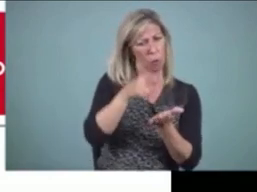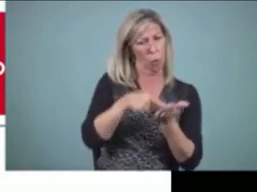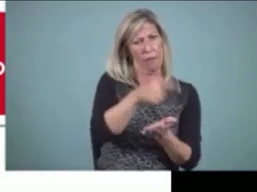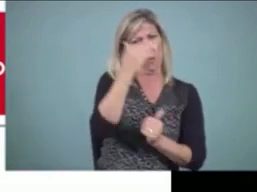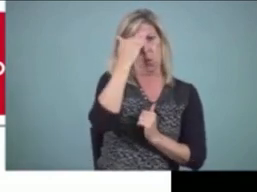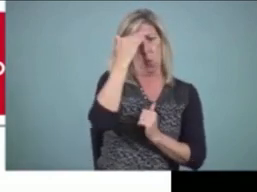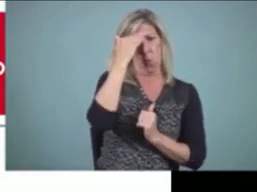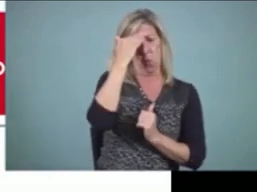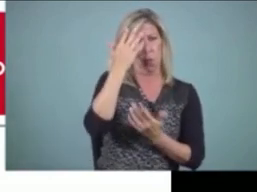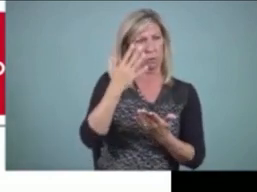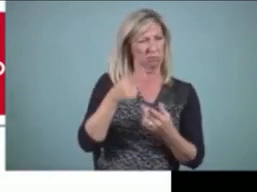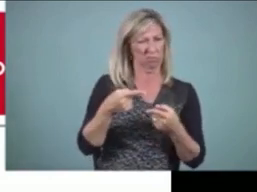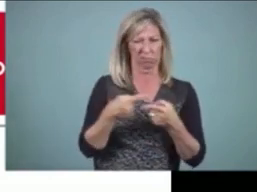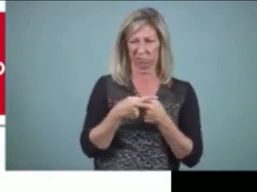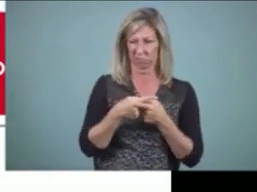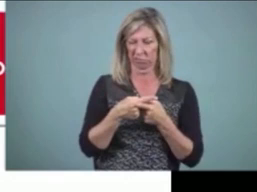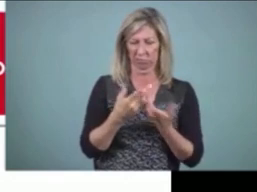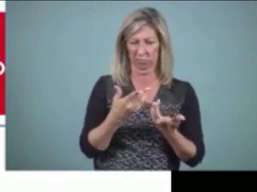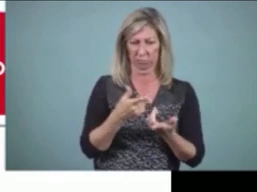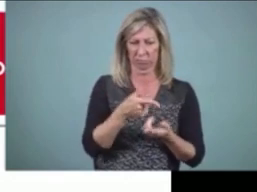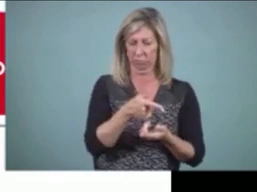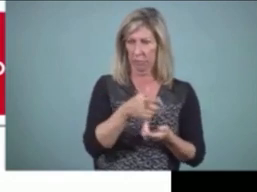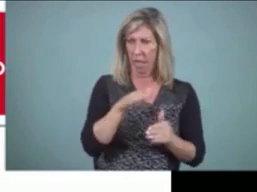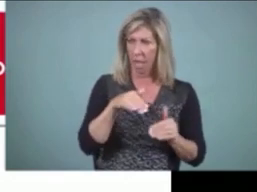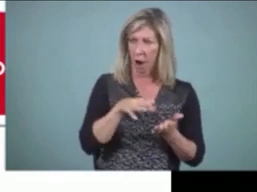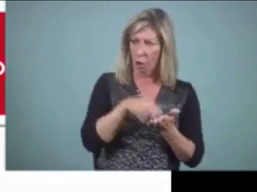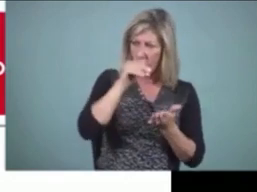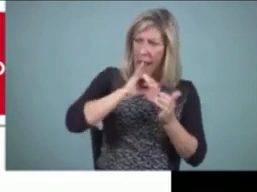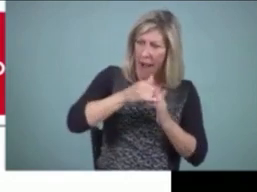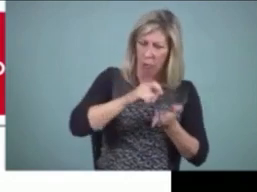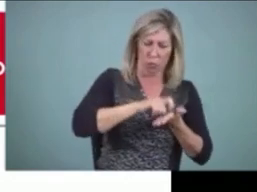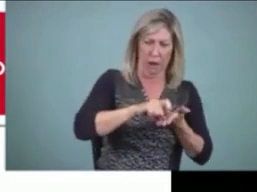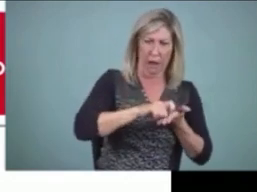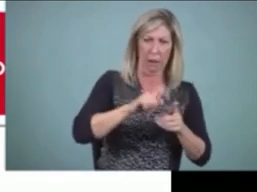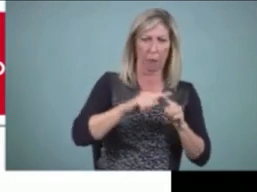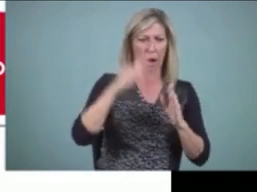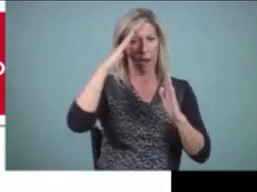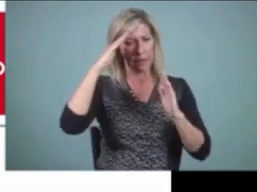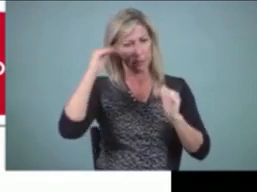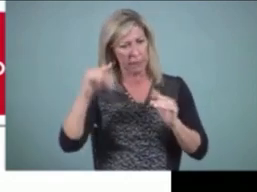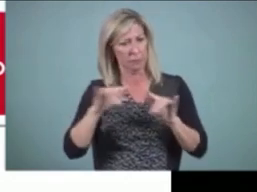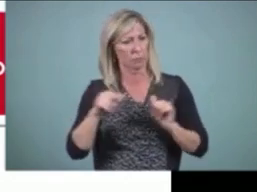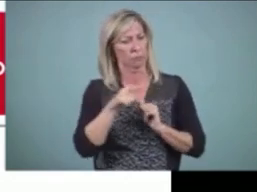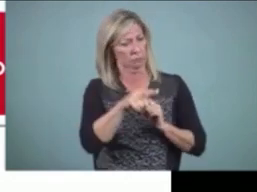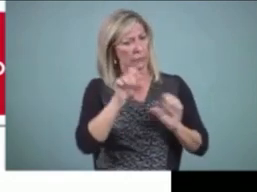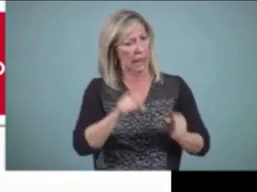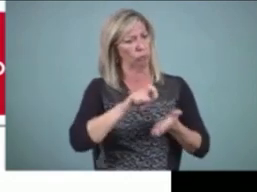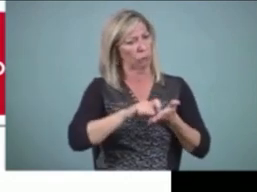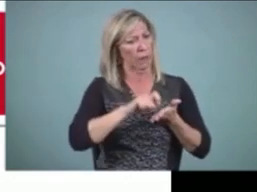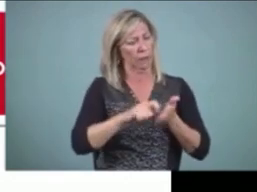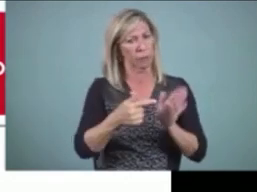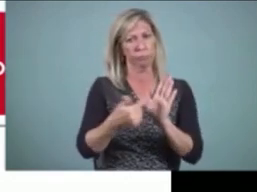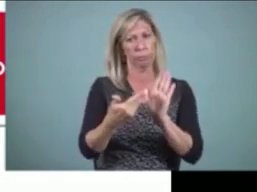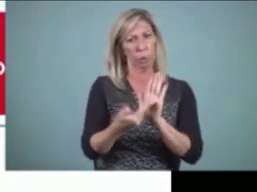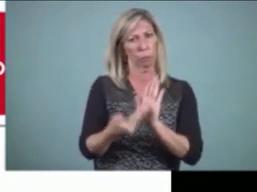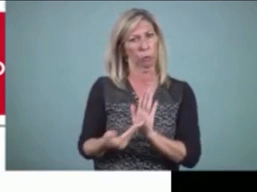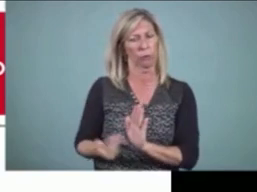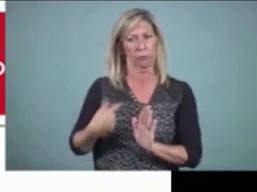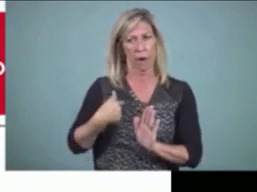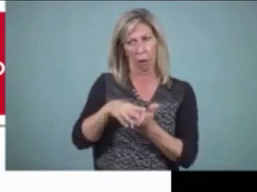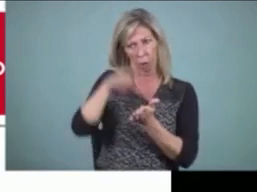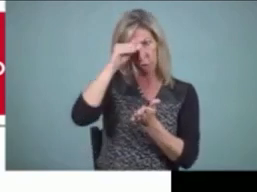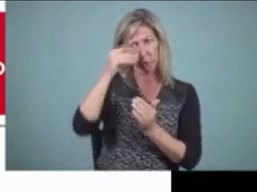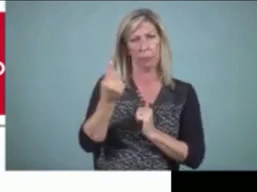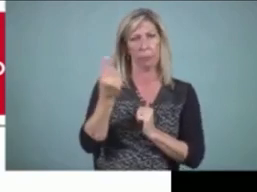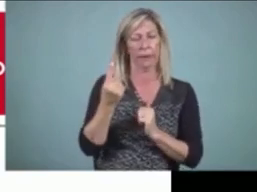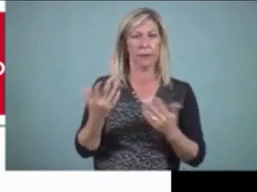they haven't really been given enough time to learn how to write before we expect them to use it as a tool for learning and to demonstrate learning.